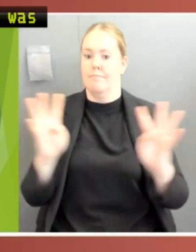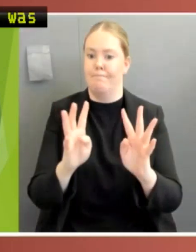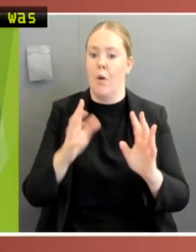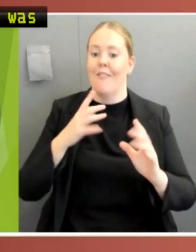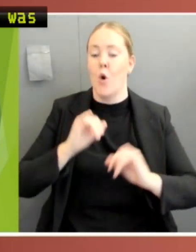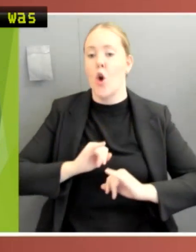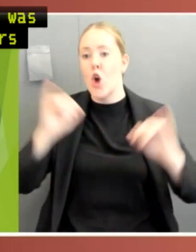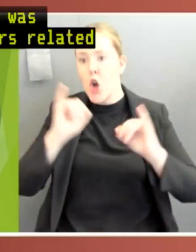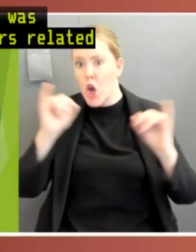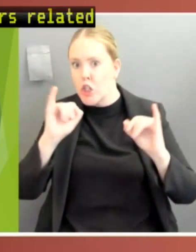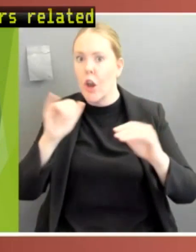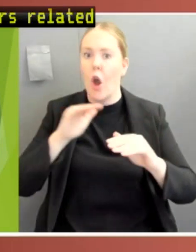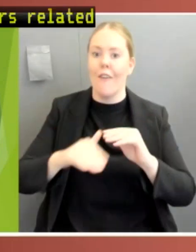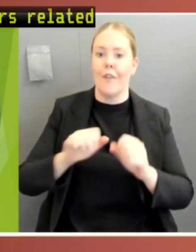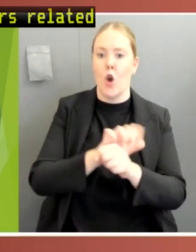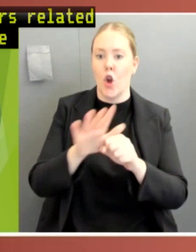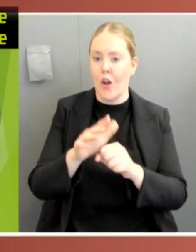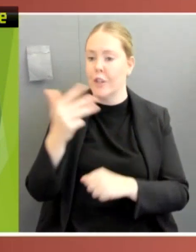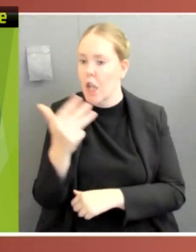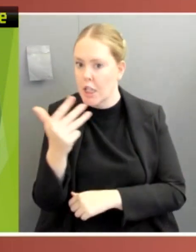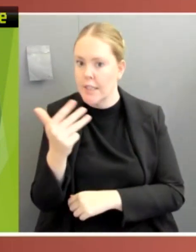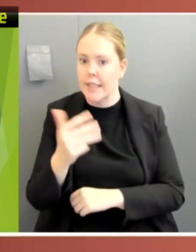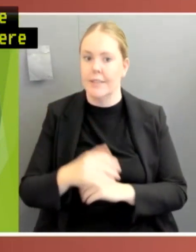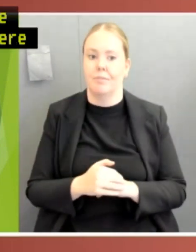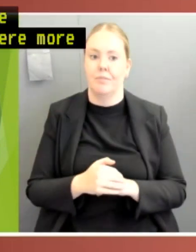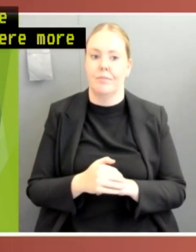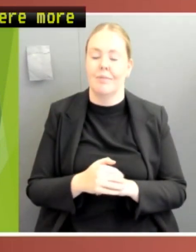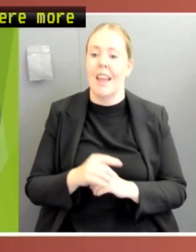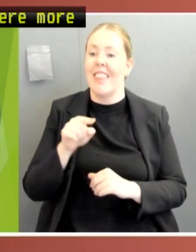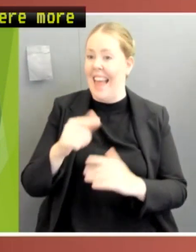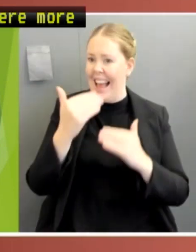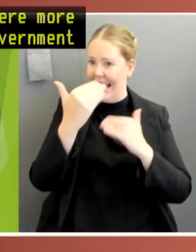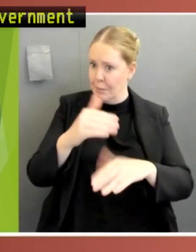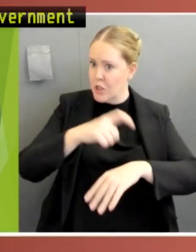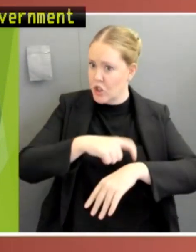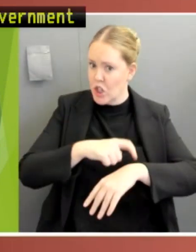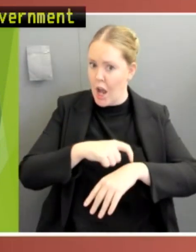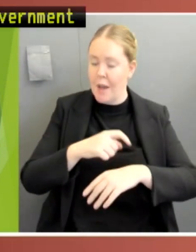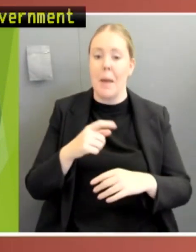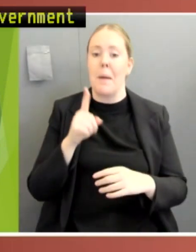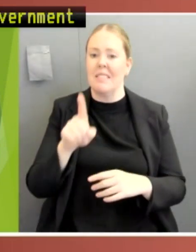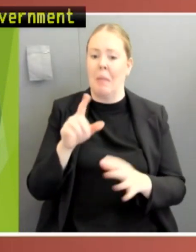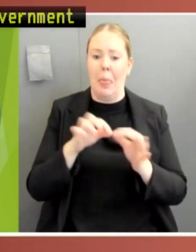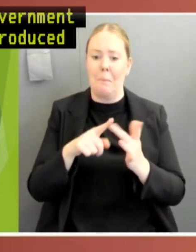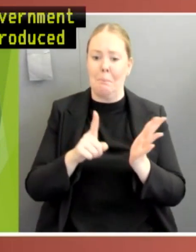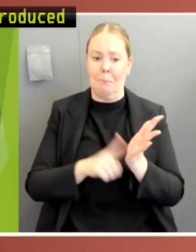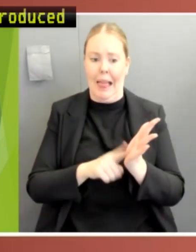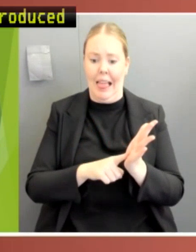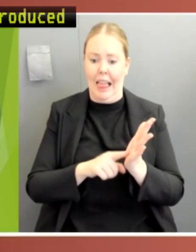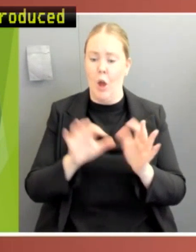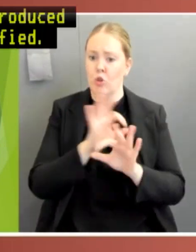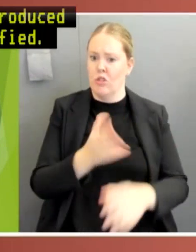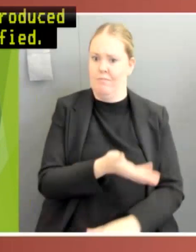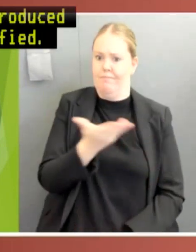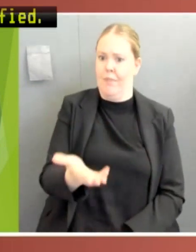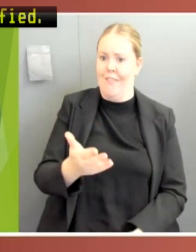while opportunities for debate were more limited than usual, the government's bills were not simply introduced into parliament to be ratified. Members and senators were given time to